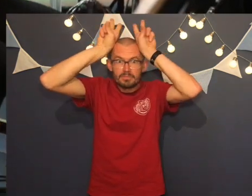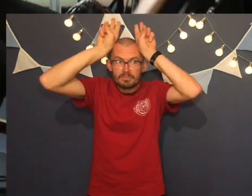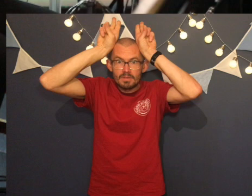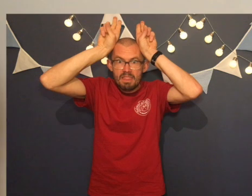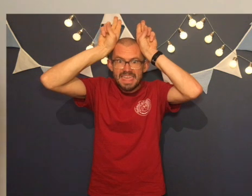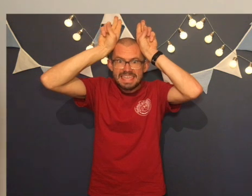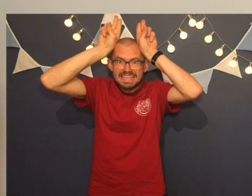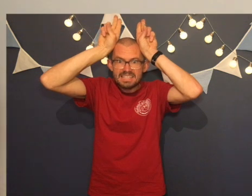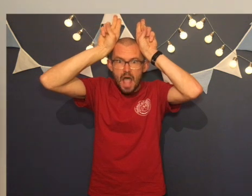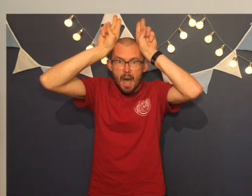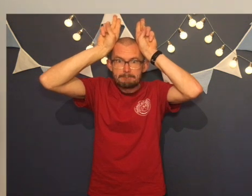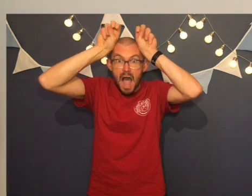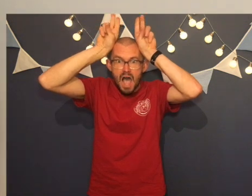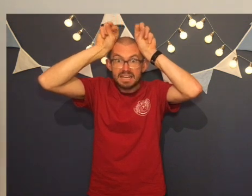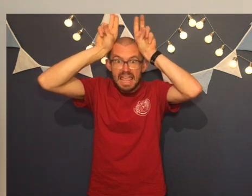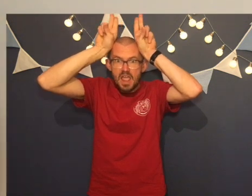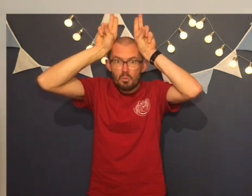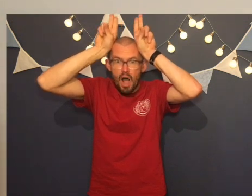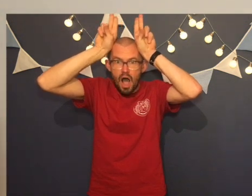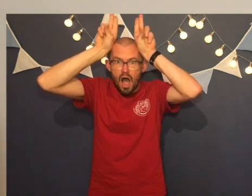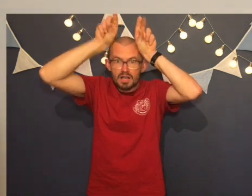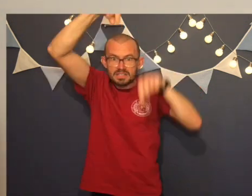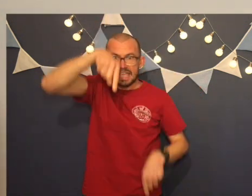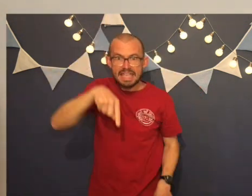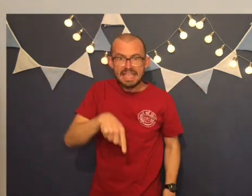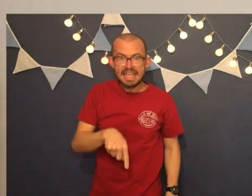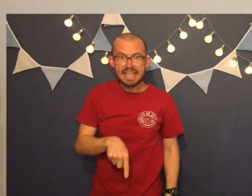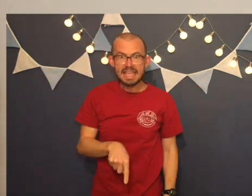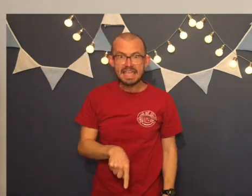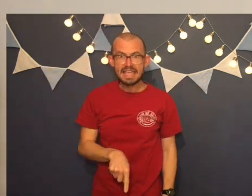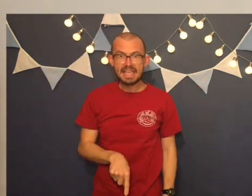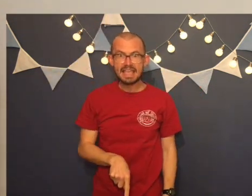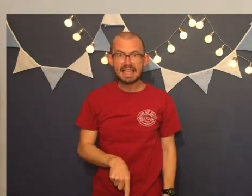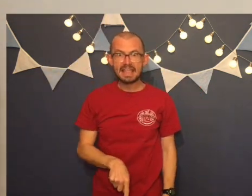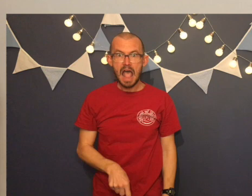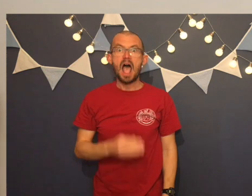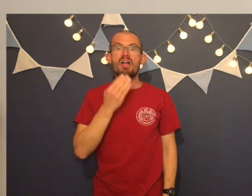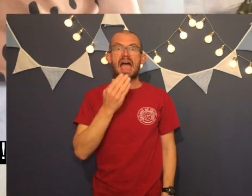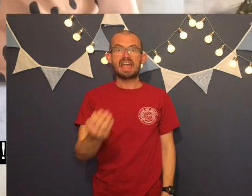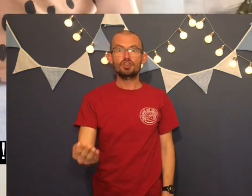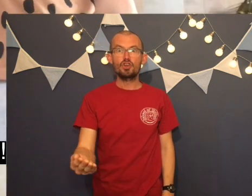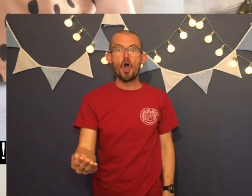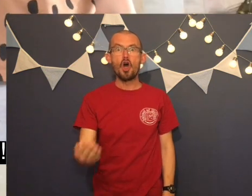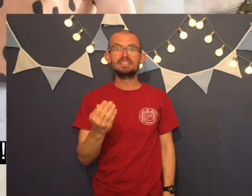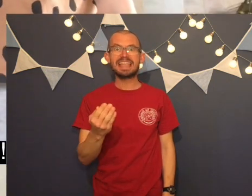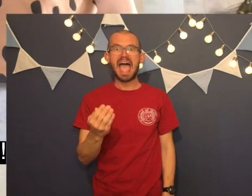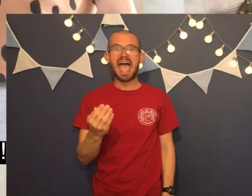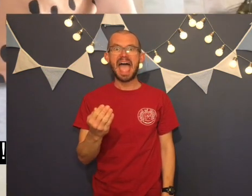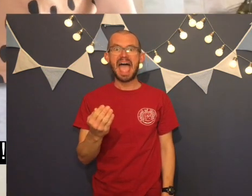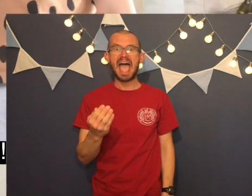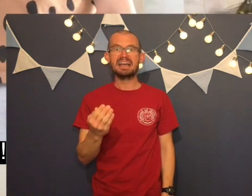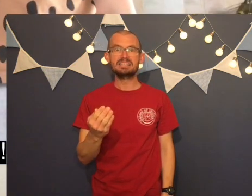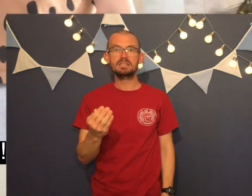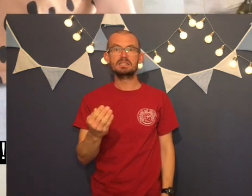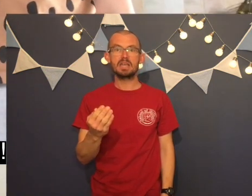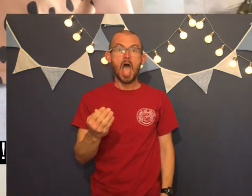The reason why he was here, thank goodness.